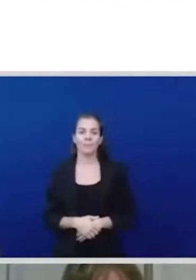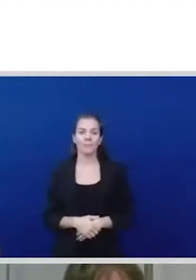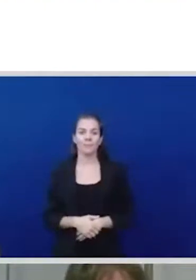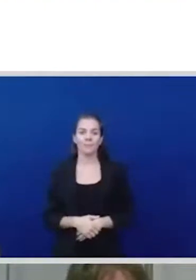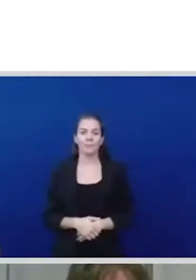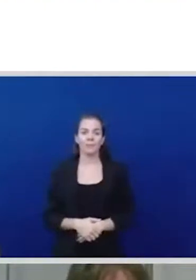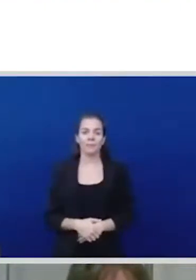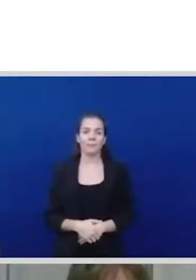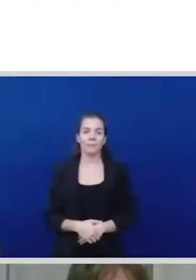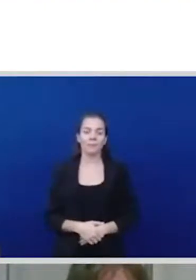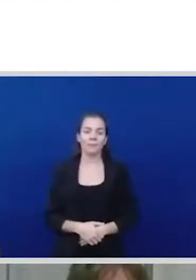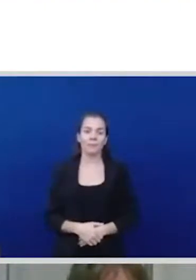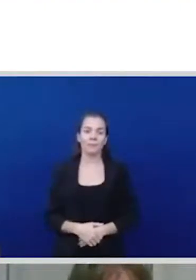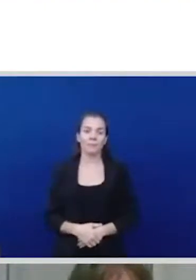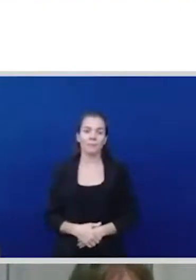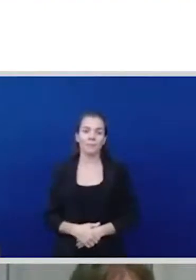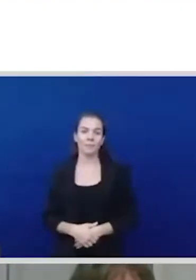Mariam are you still there